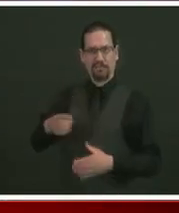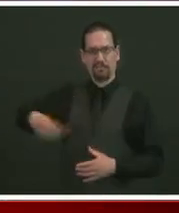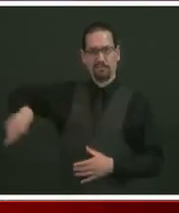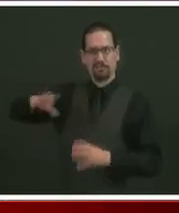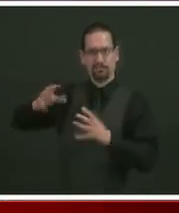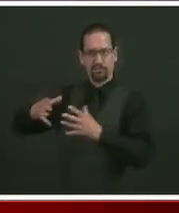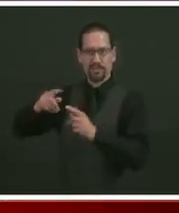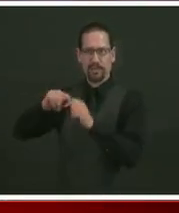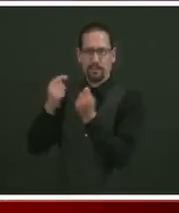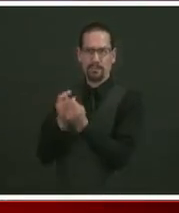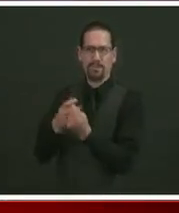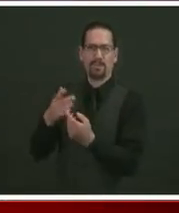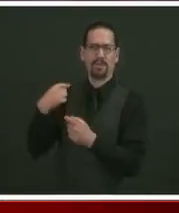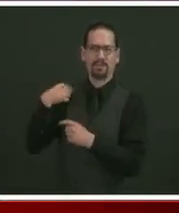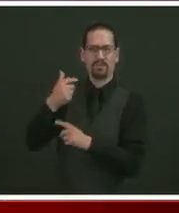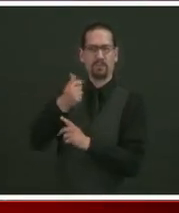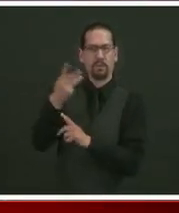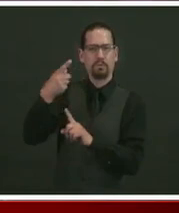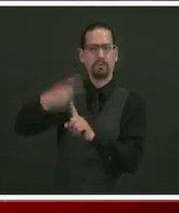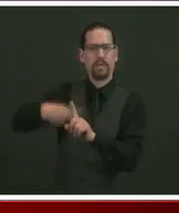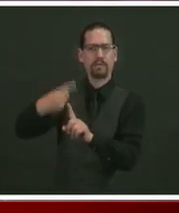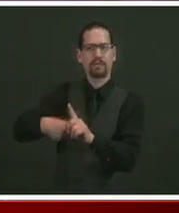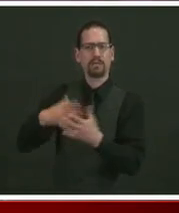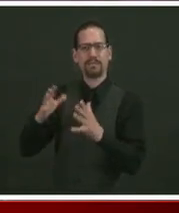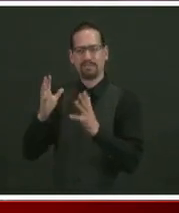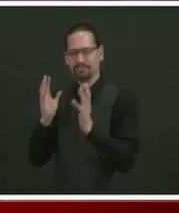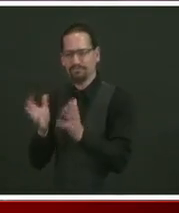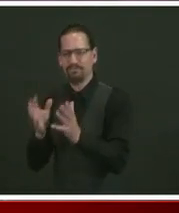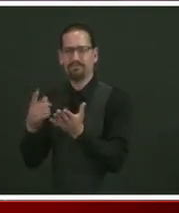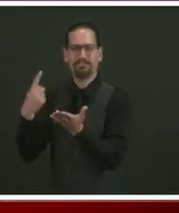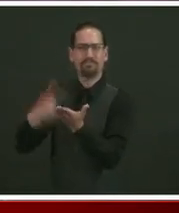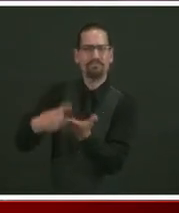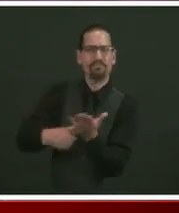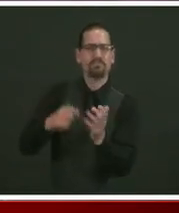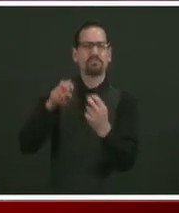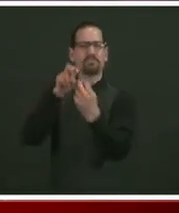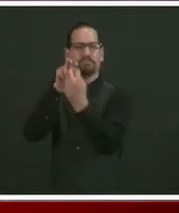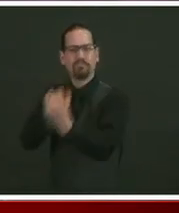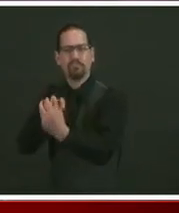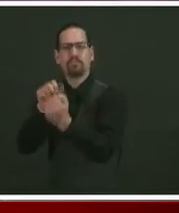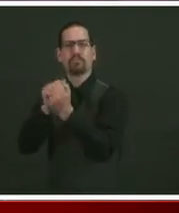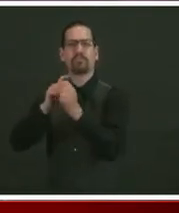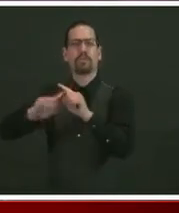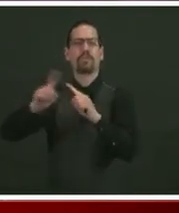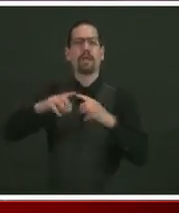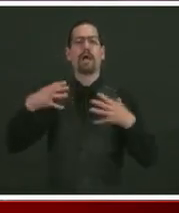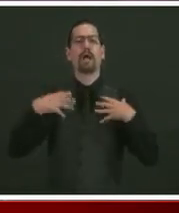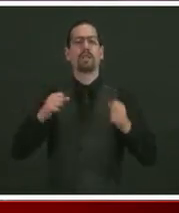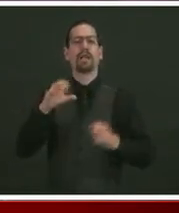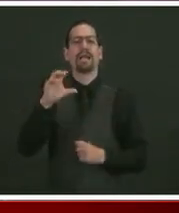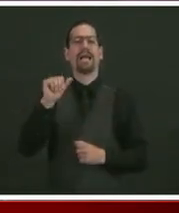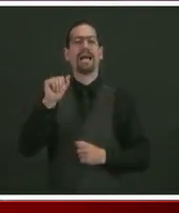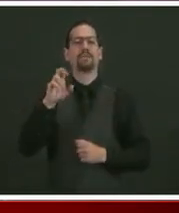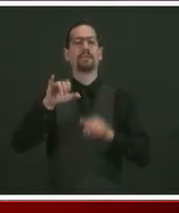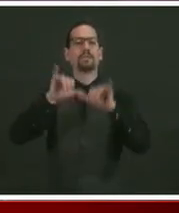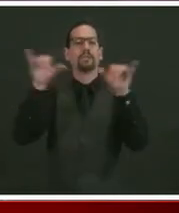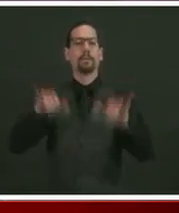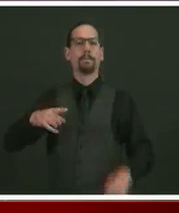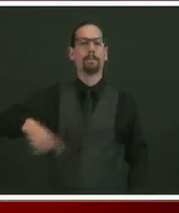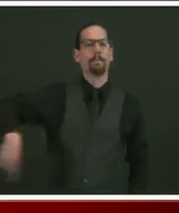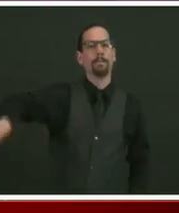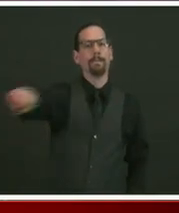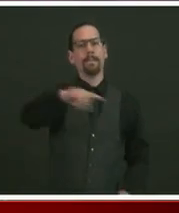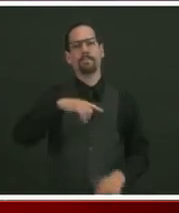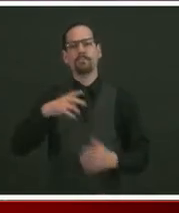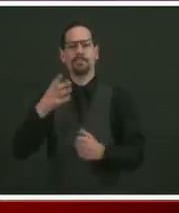talking with people in the health care system, sometimes on a twice-daily basis, talking to hospitals, talking to